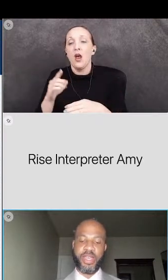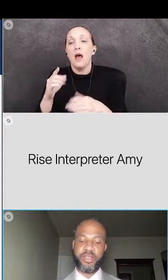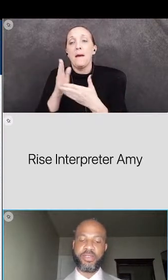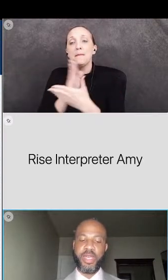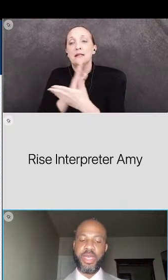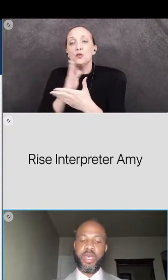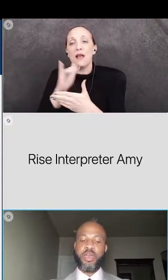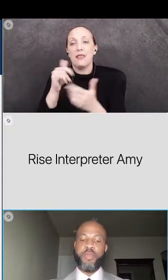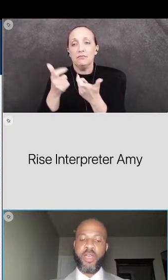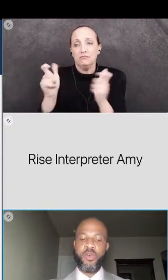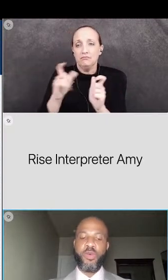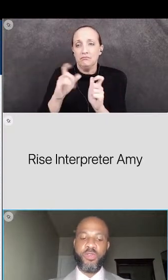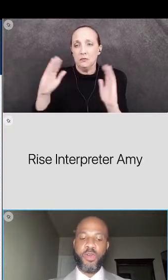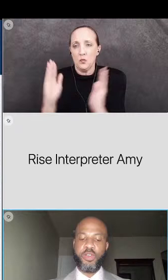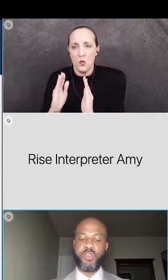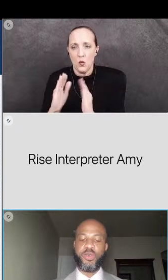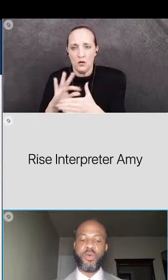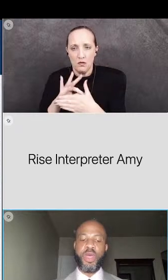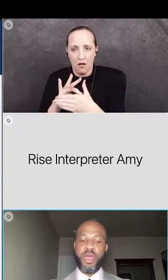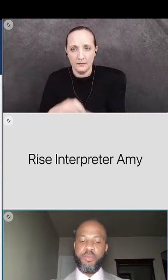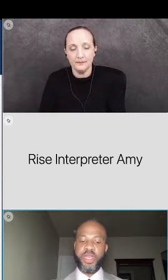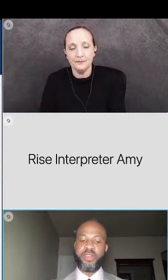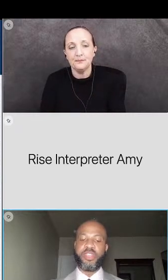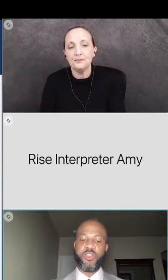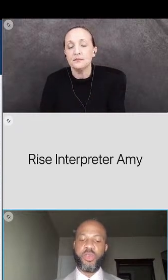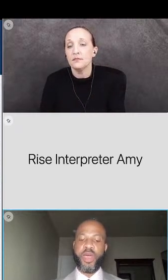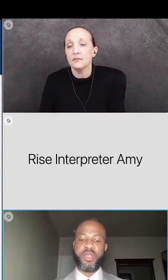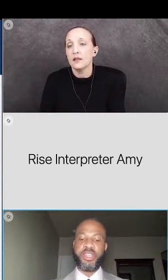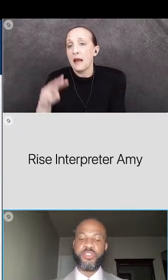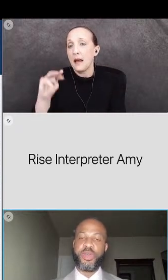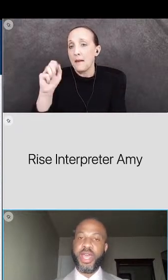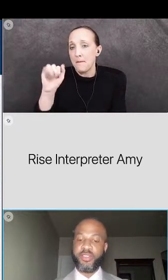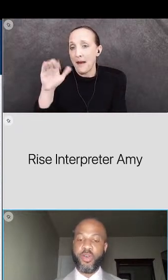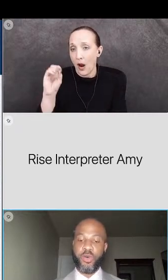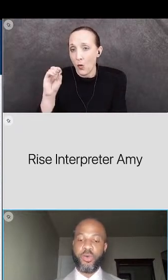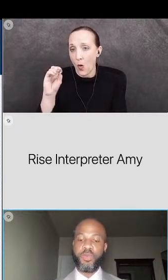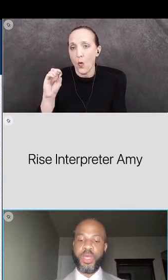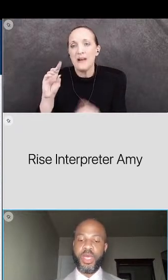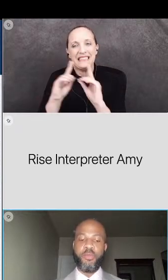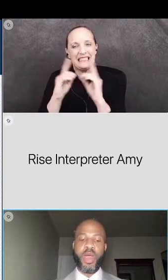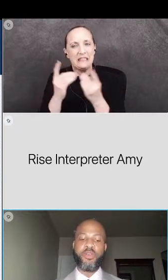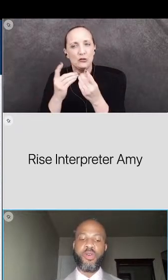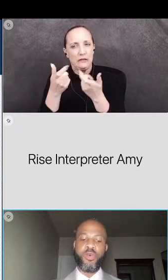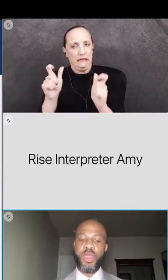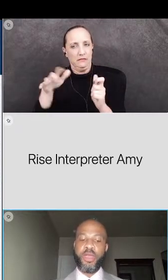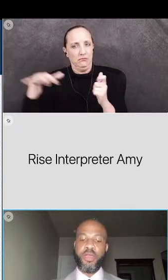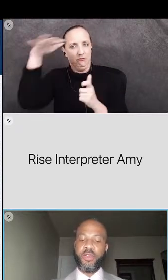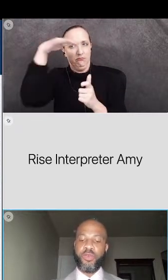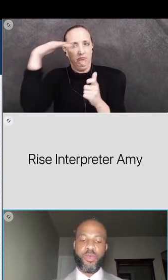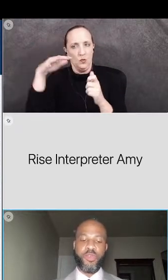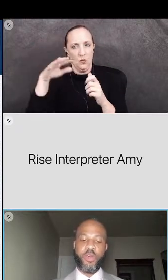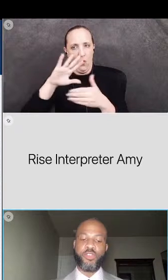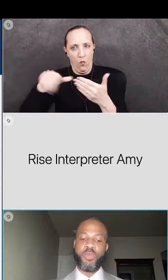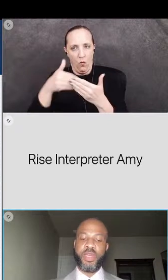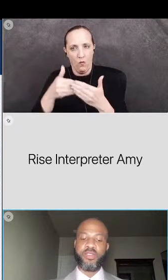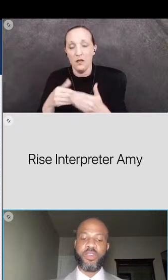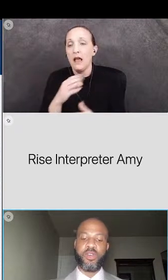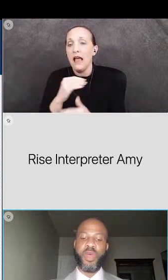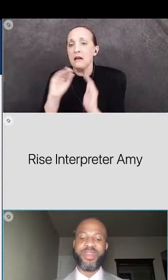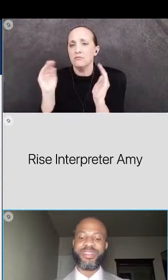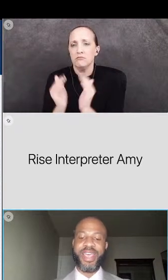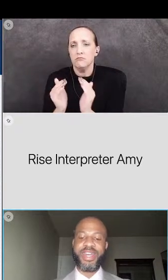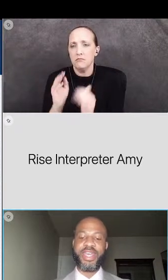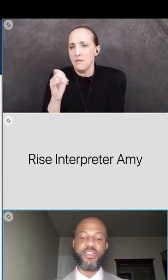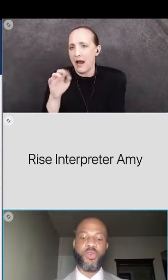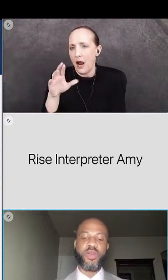micro context macro referring to being centered around the district as a whole micro referring to being